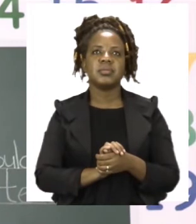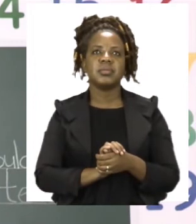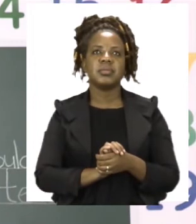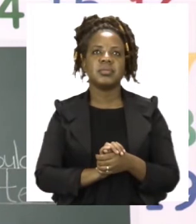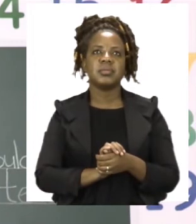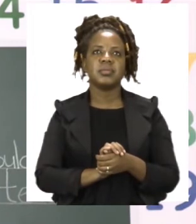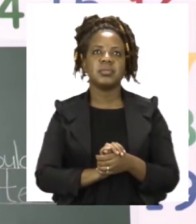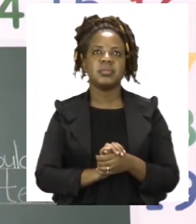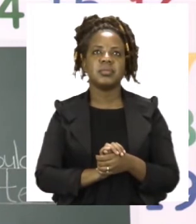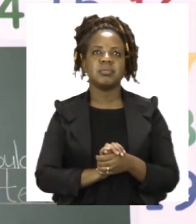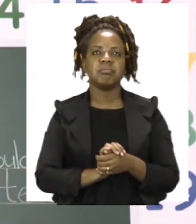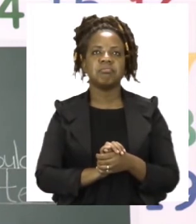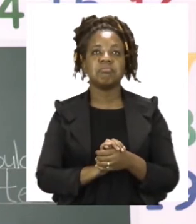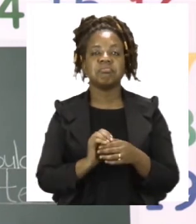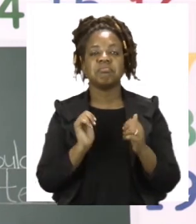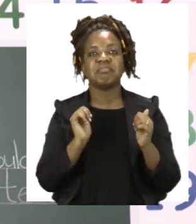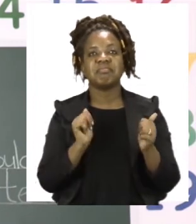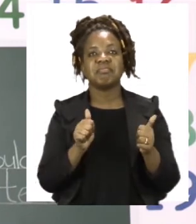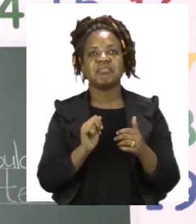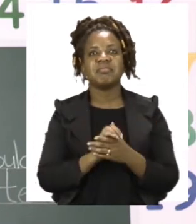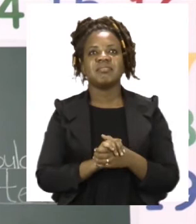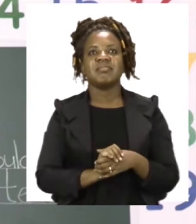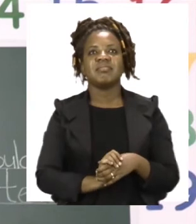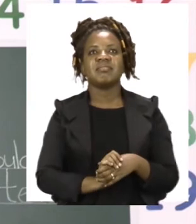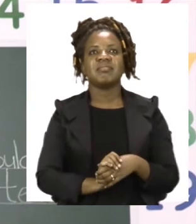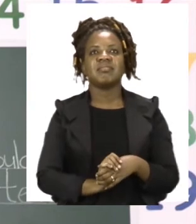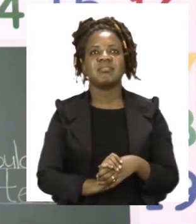Okay. There we are.